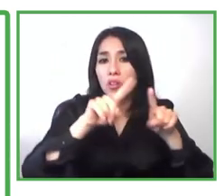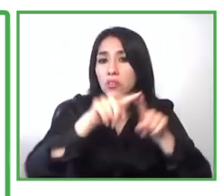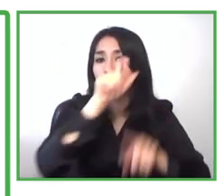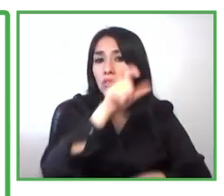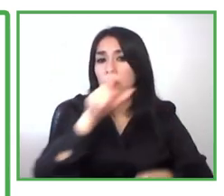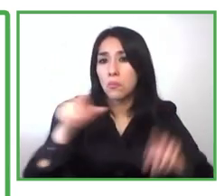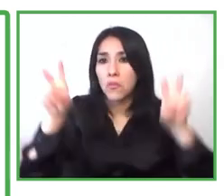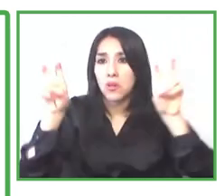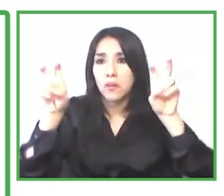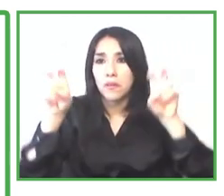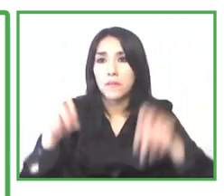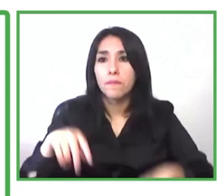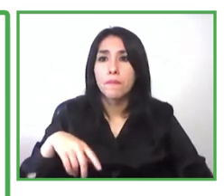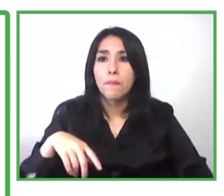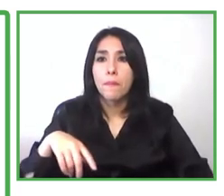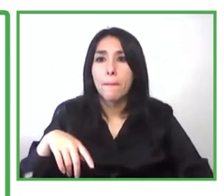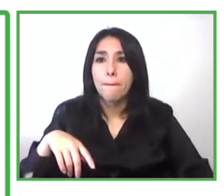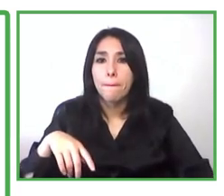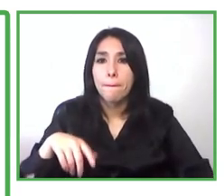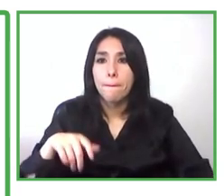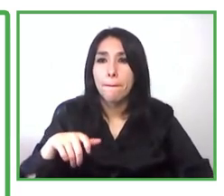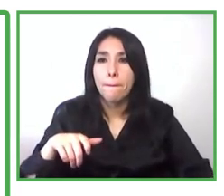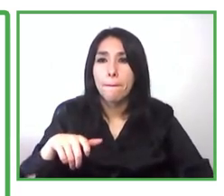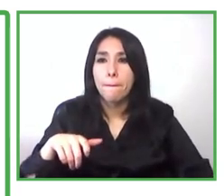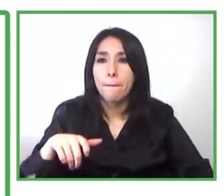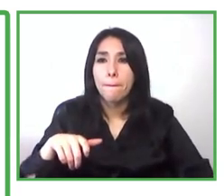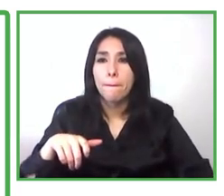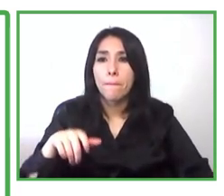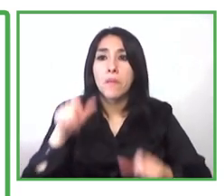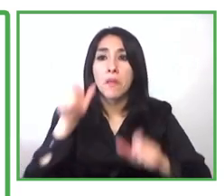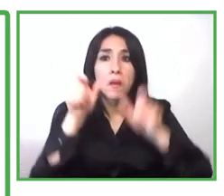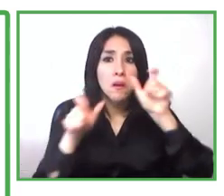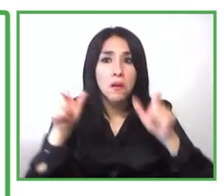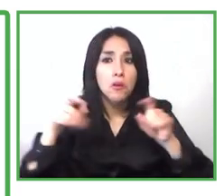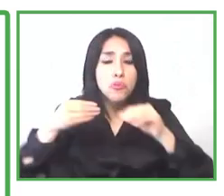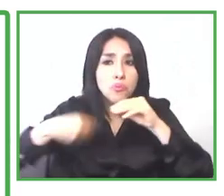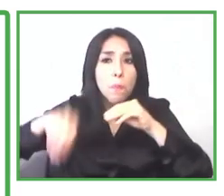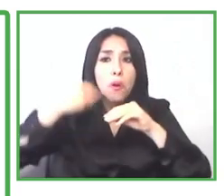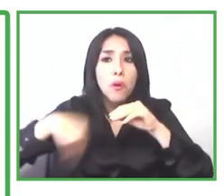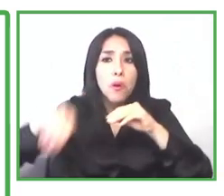uh they teach you how to adapt for the different kinds of disabilities